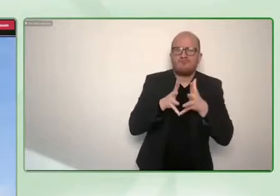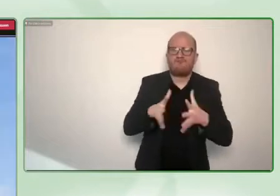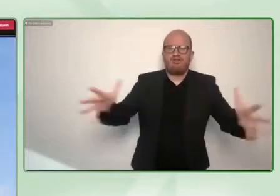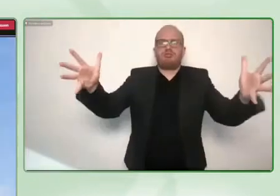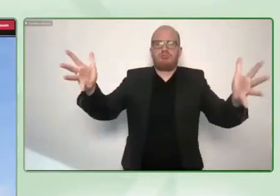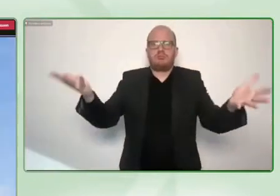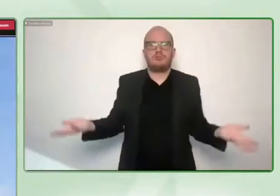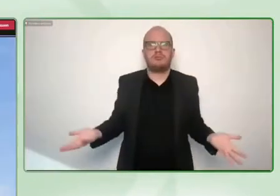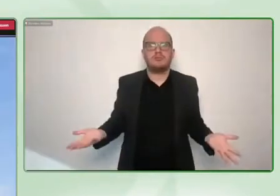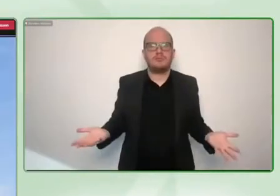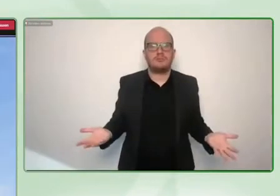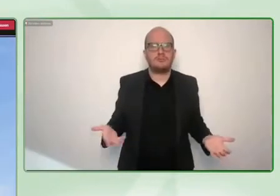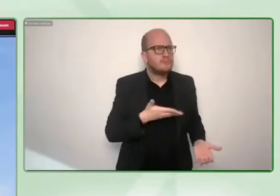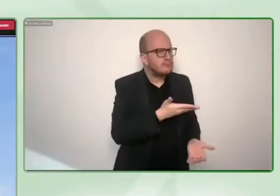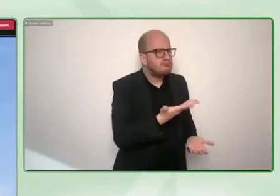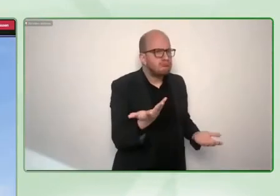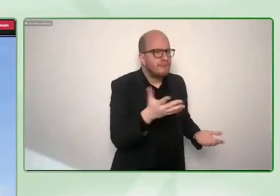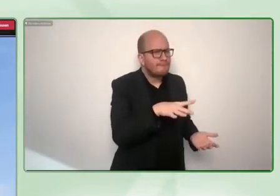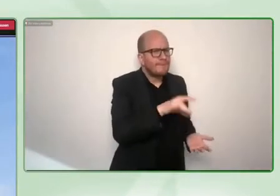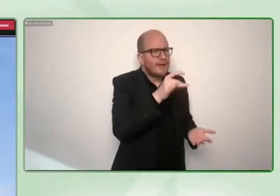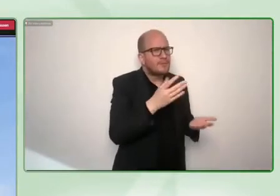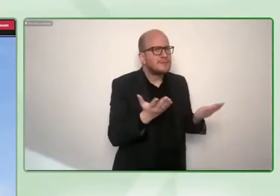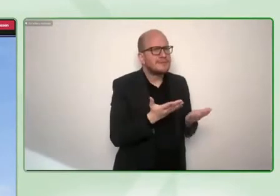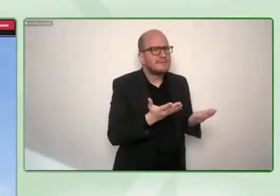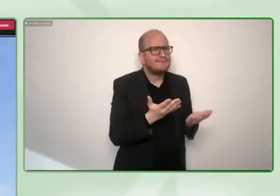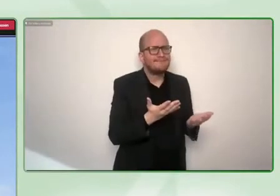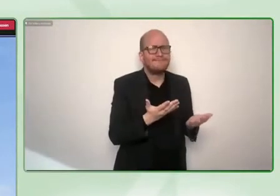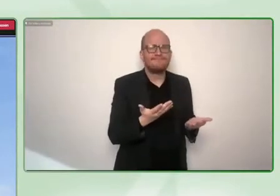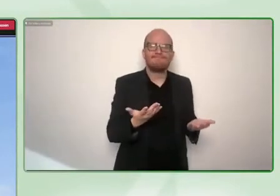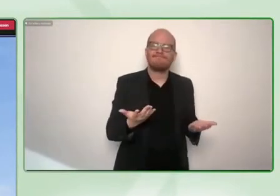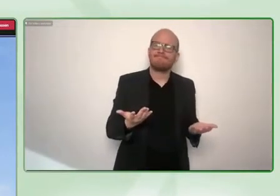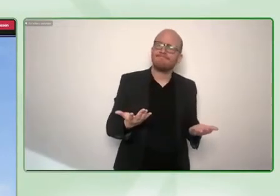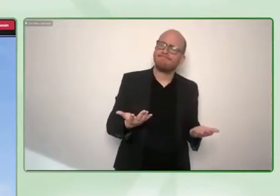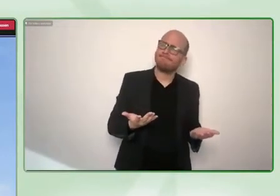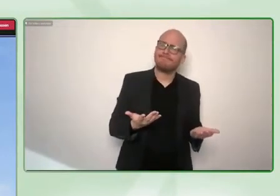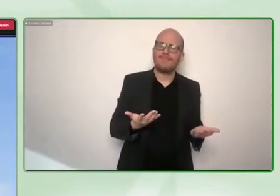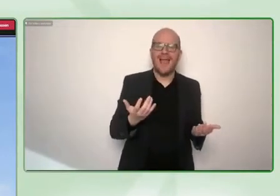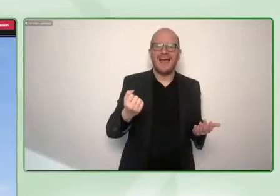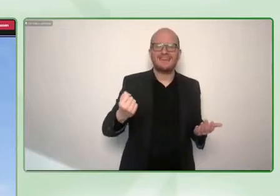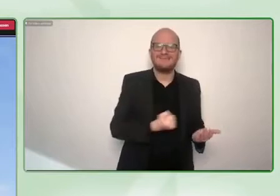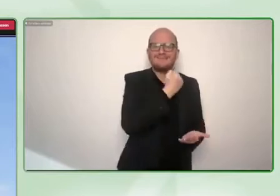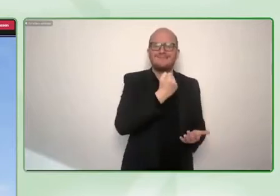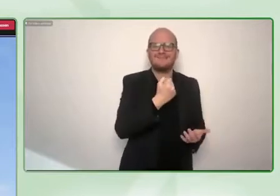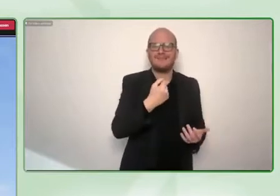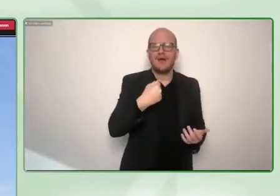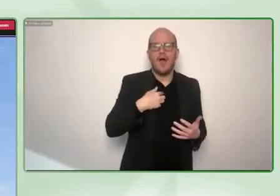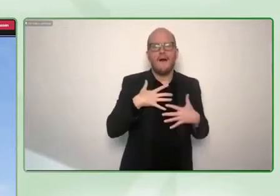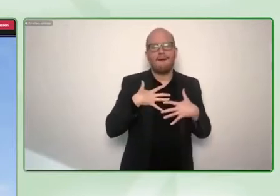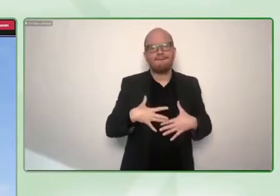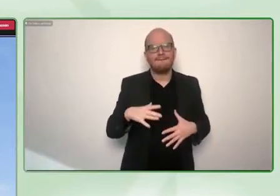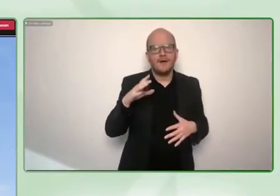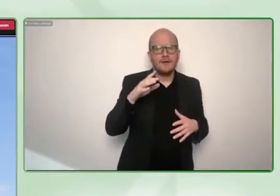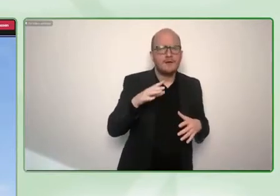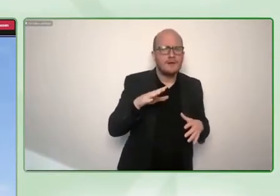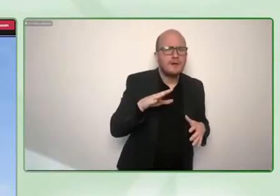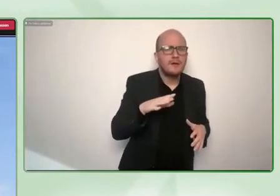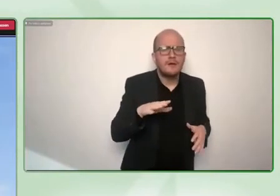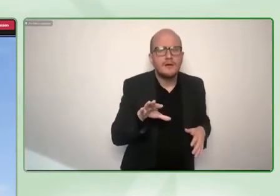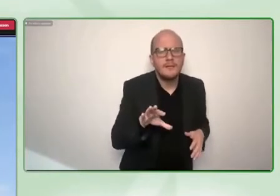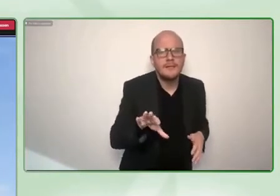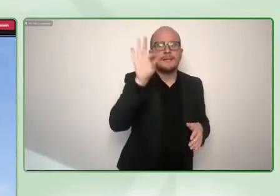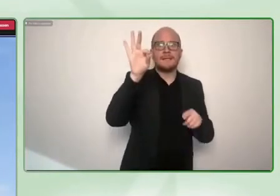So the bad news is we didn't find the one single bullet in terms of the one skill that you need but rather we found something that is more curriculum. we had